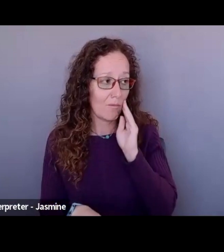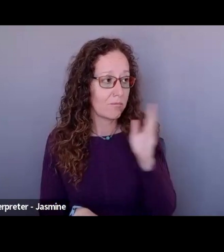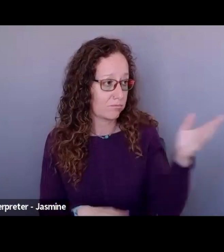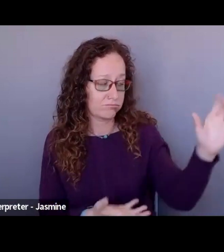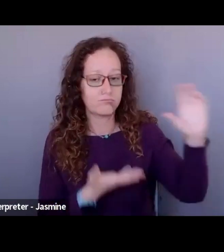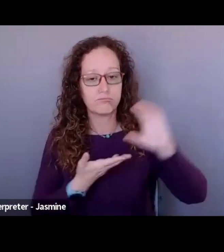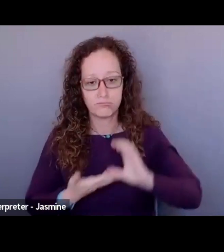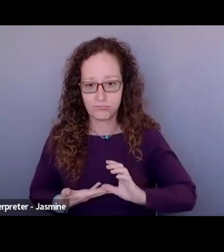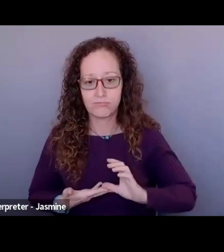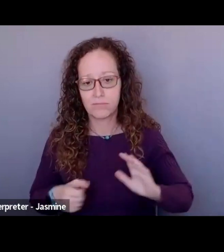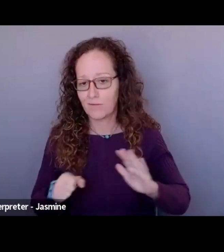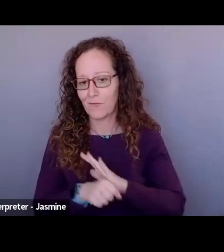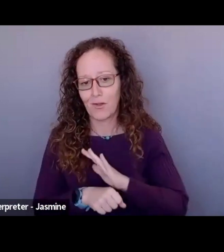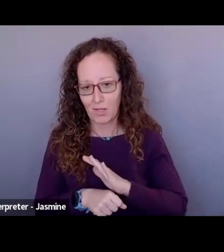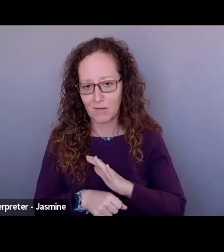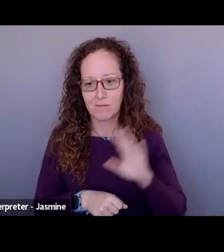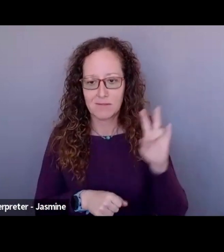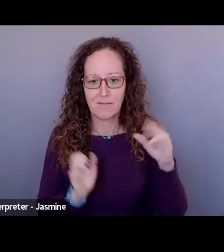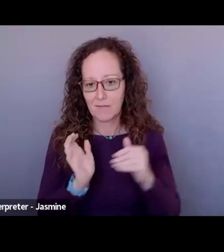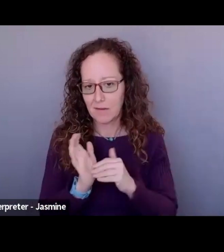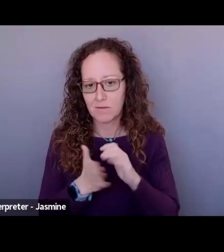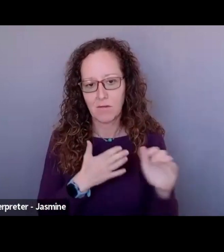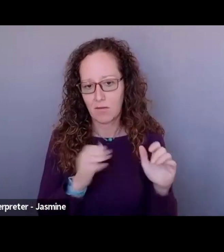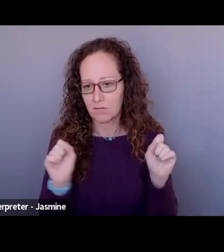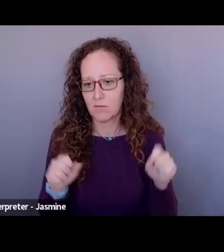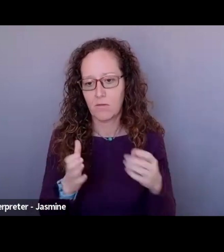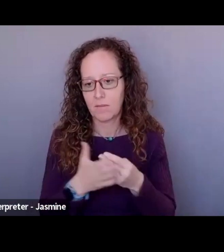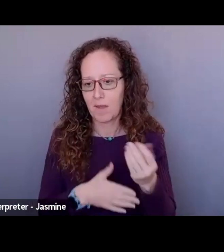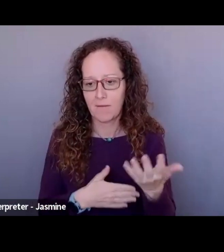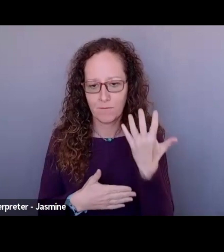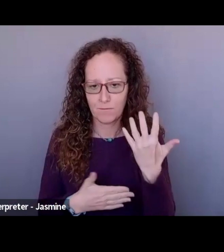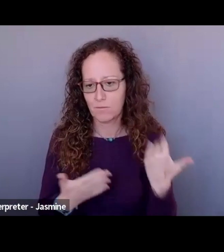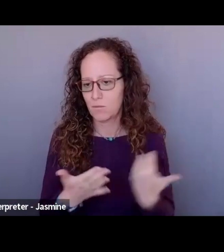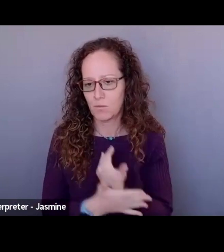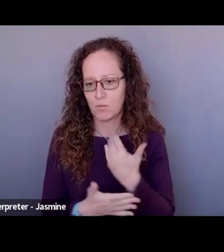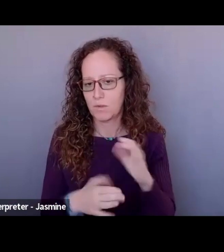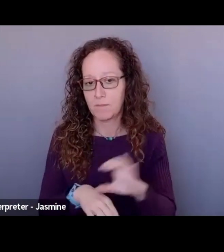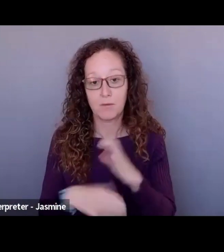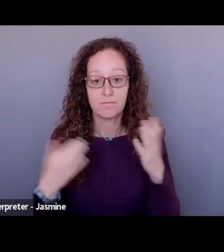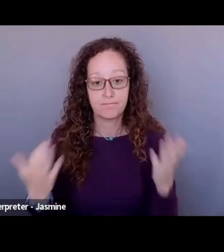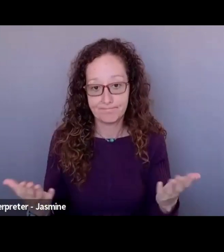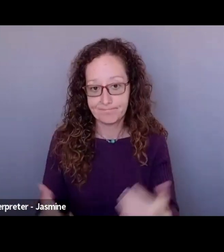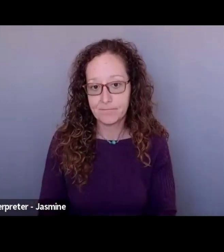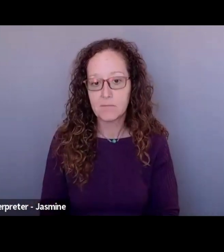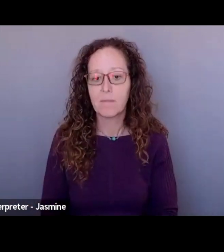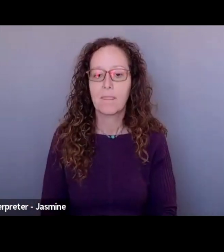funded, fully funded for $7,000 to buy five new computers. So, um,